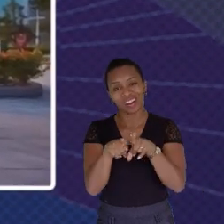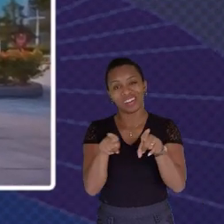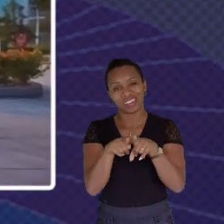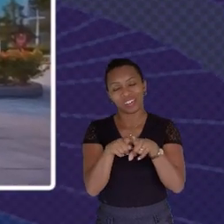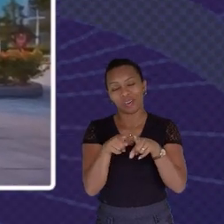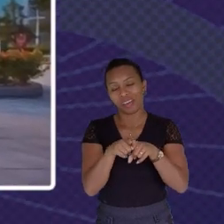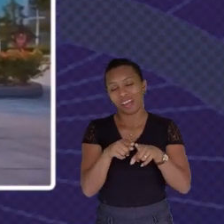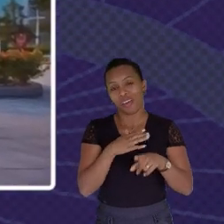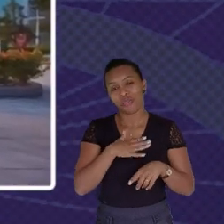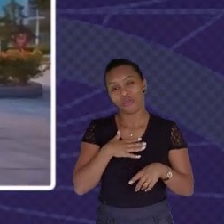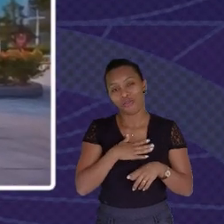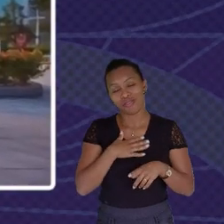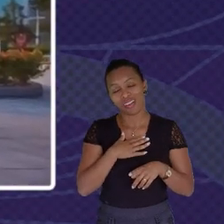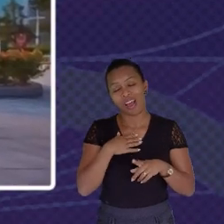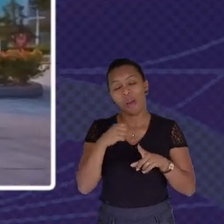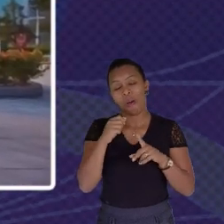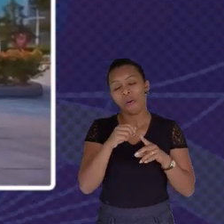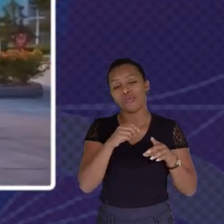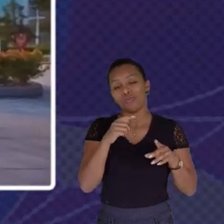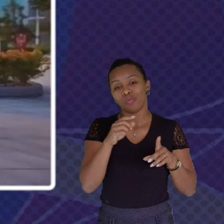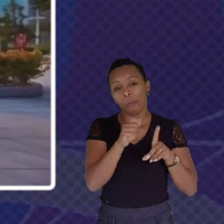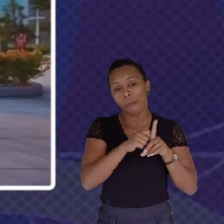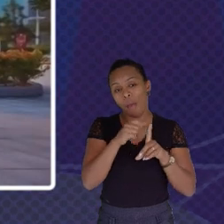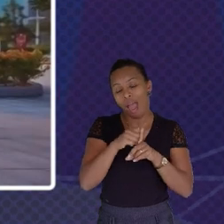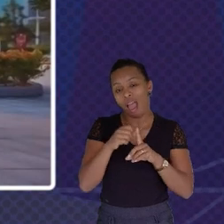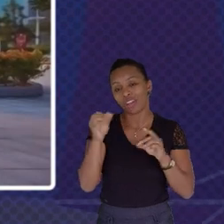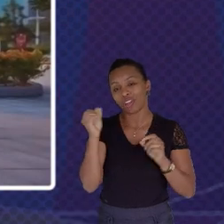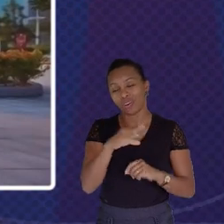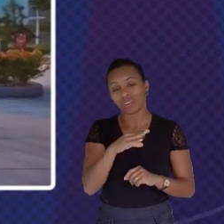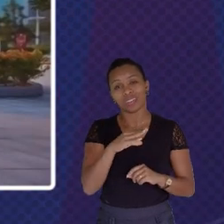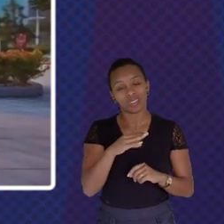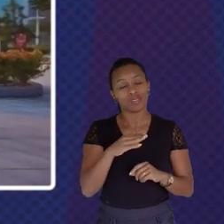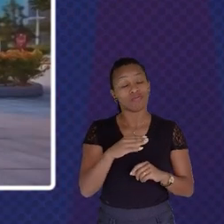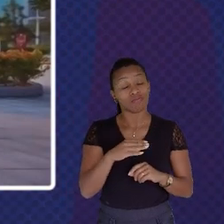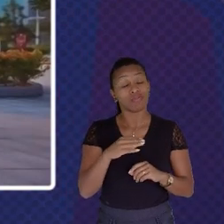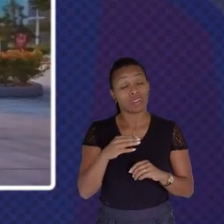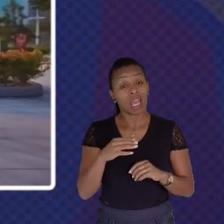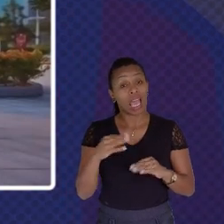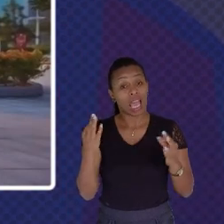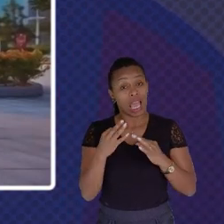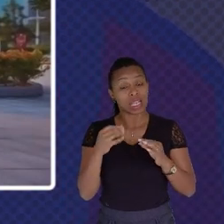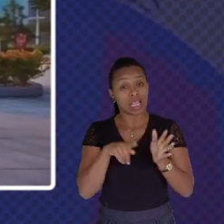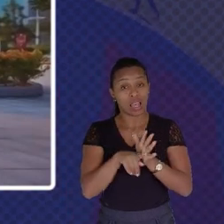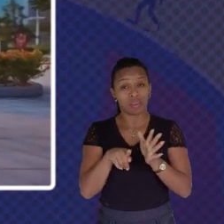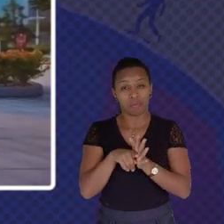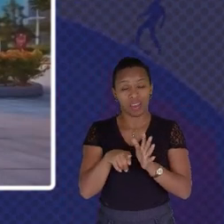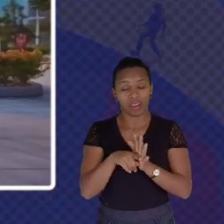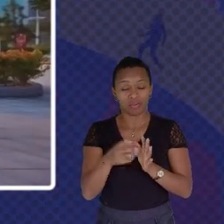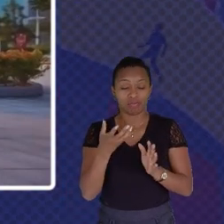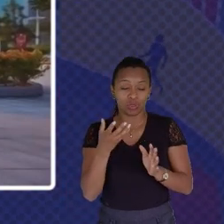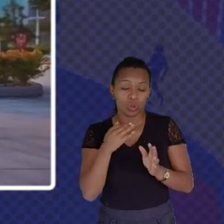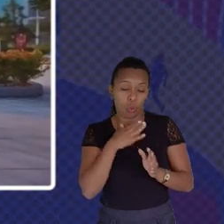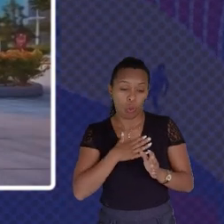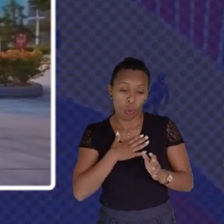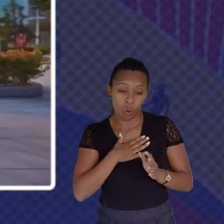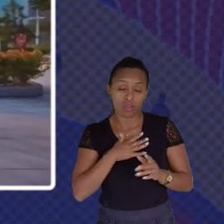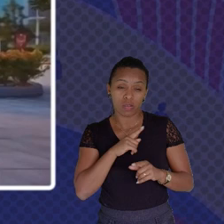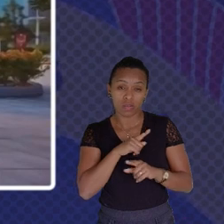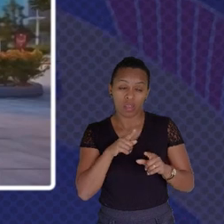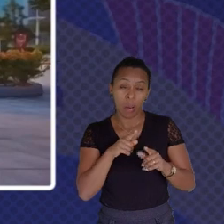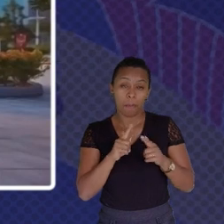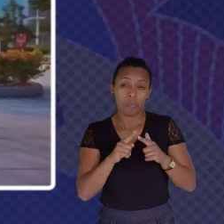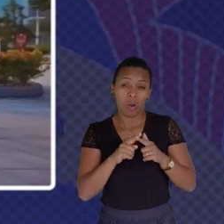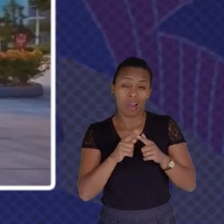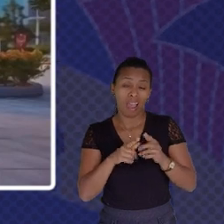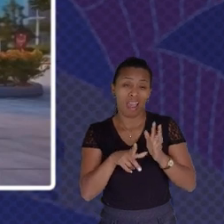Innovation Month Bruna That Was A Great Question I Love That You Asked It I Would Say That The Biggest Thing Holding Us Back Is The Failure To Adopt